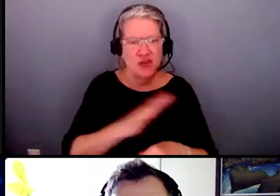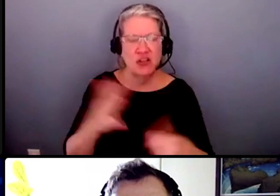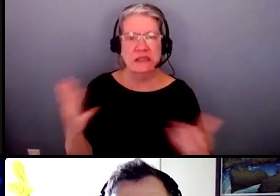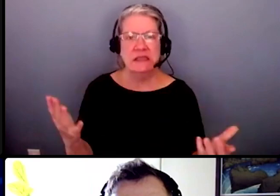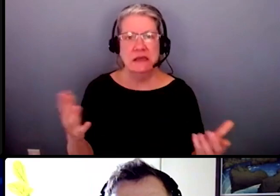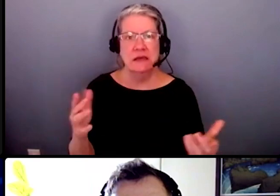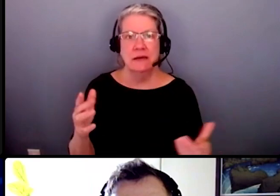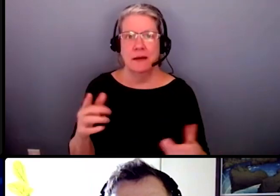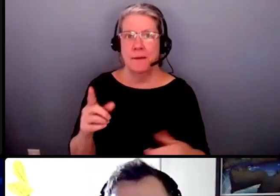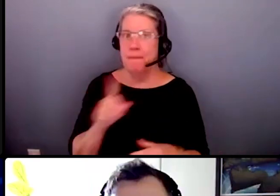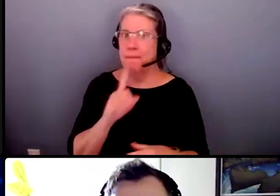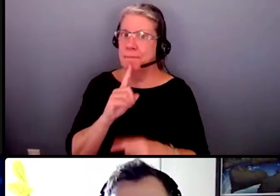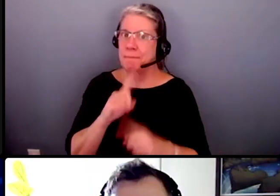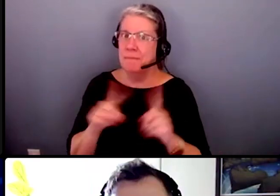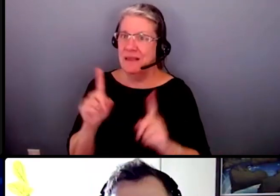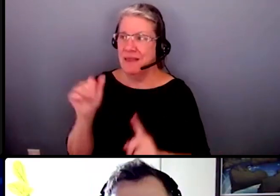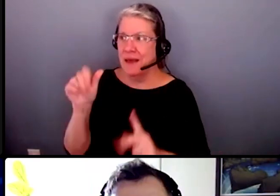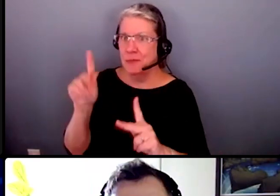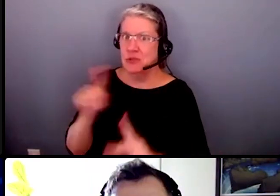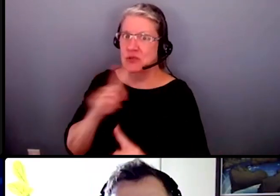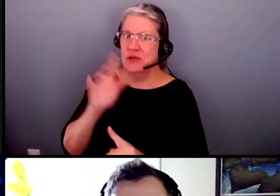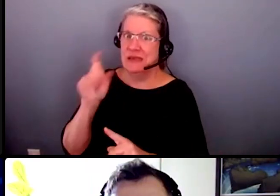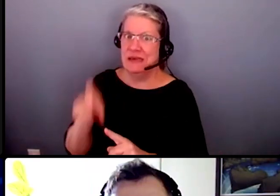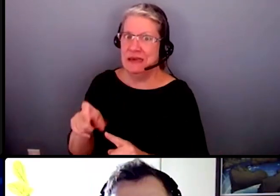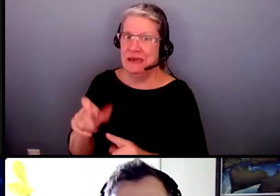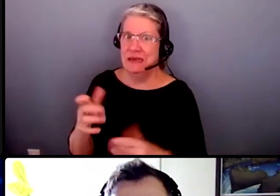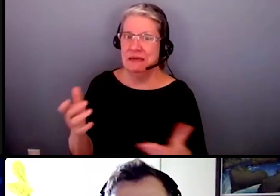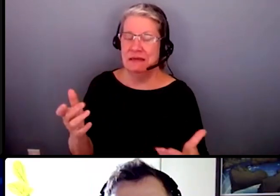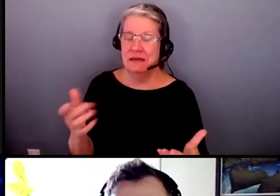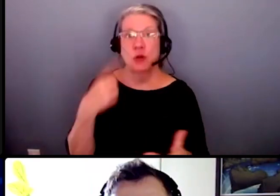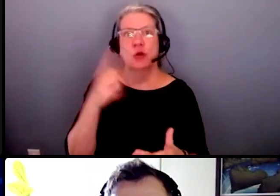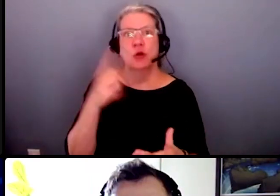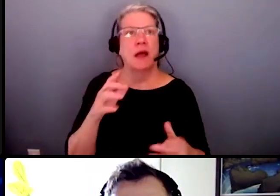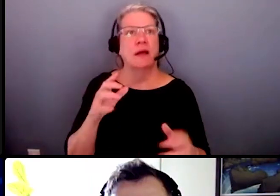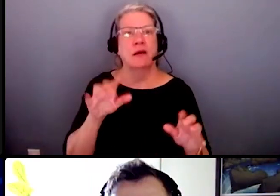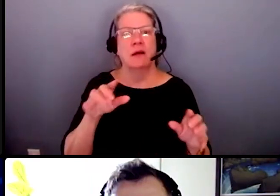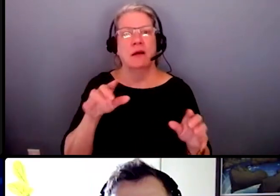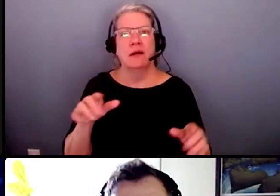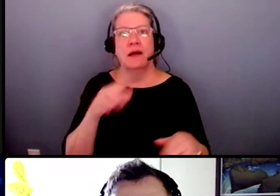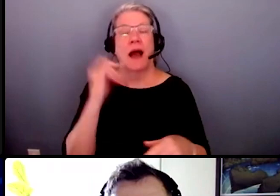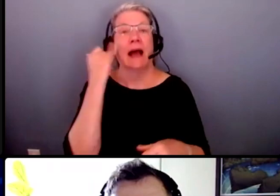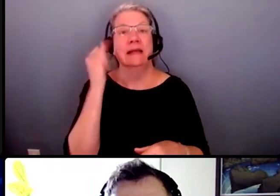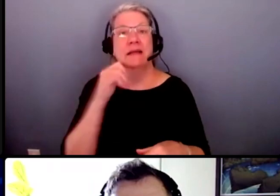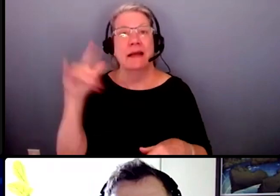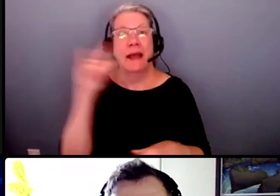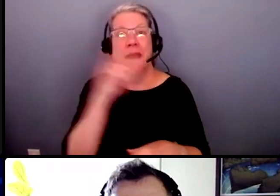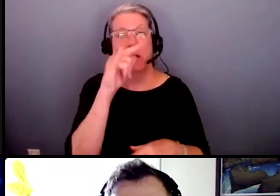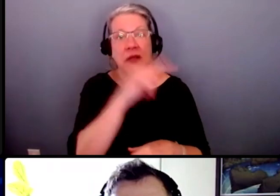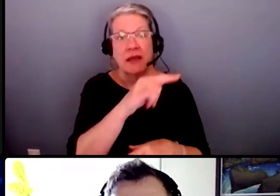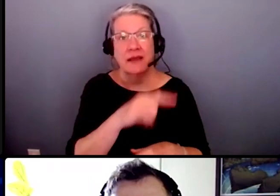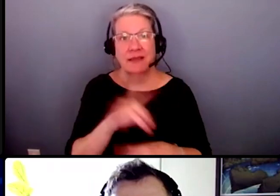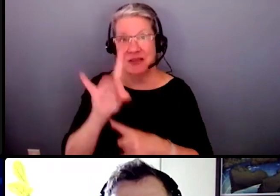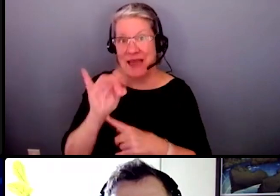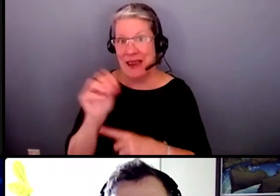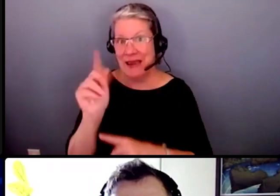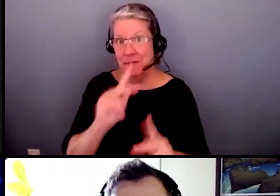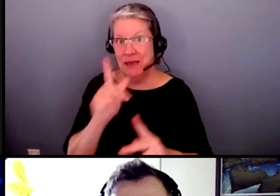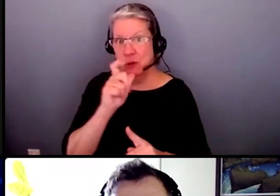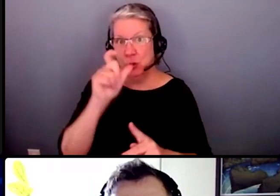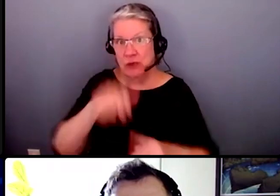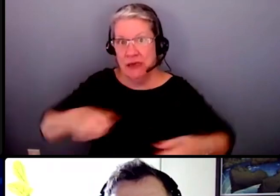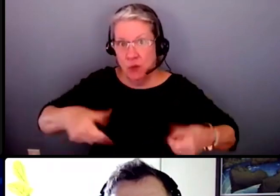and miraculously that they're always taken just like when you get on an airplane there's 80 people who need a wheelchair